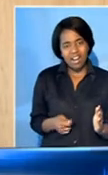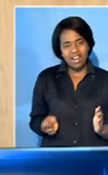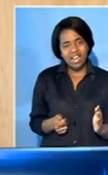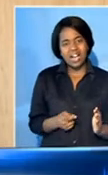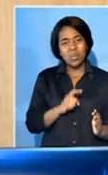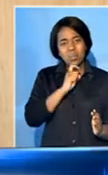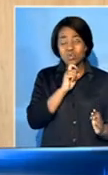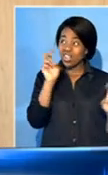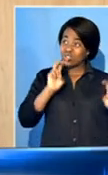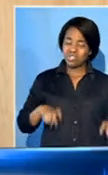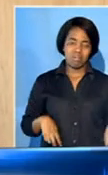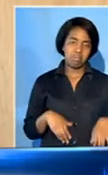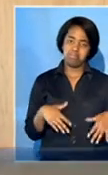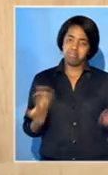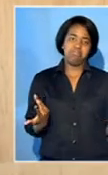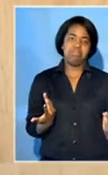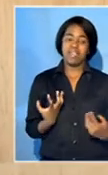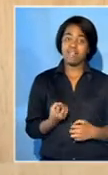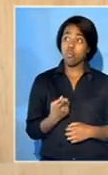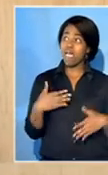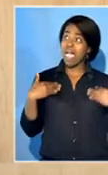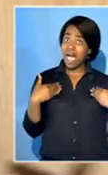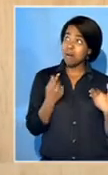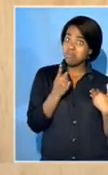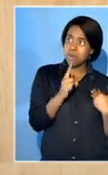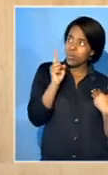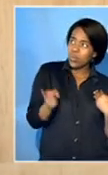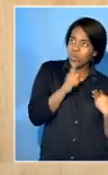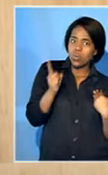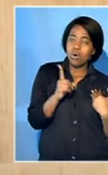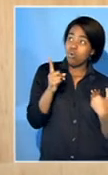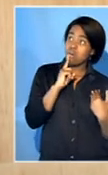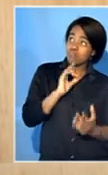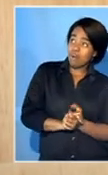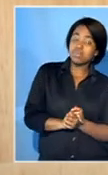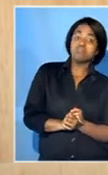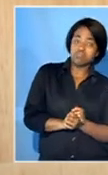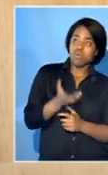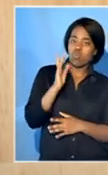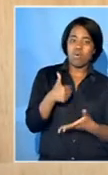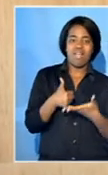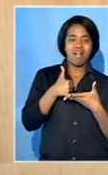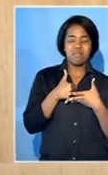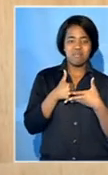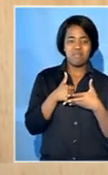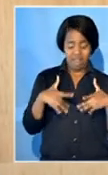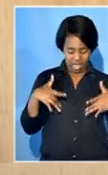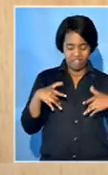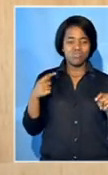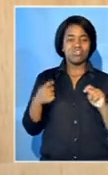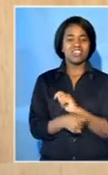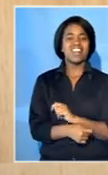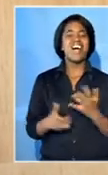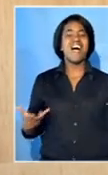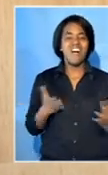We haven't got anything like electricity. We're happy. More than that, they promised us, they're going to assist us to change our lives, you know,